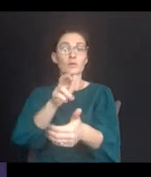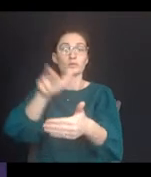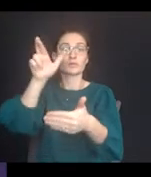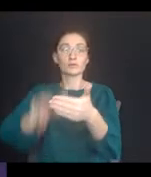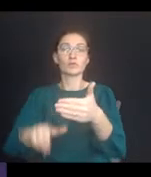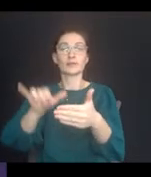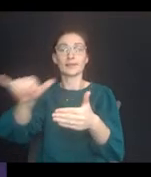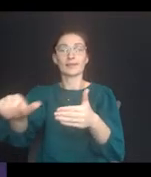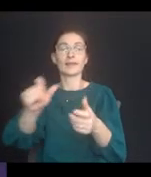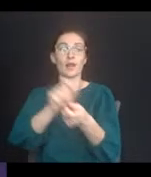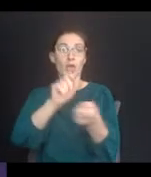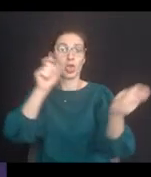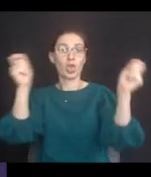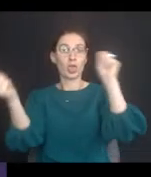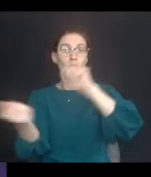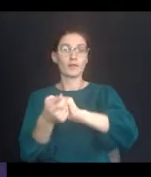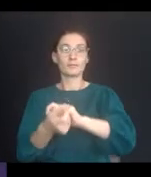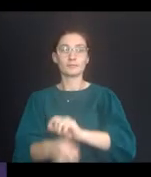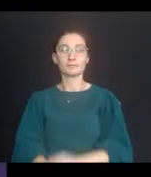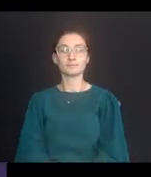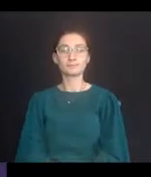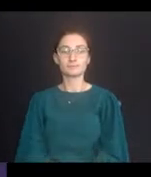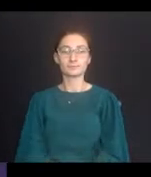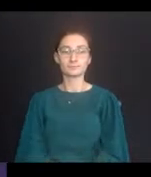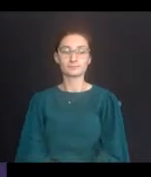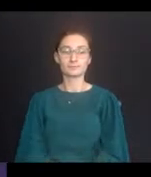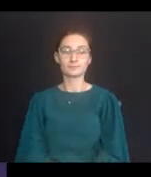with this provision would result in such alteration.